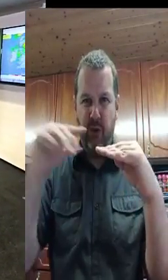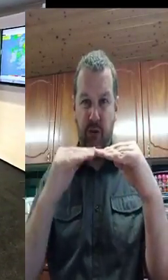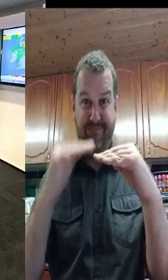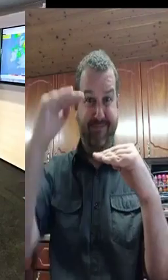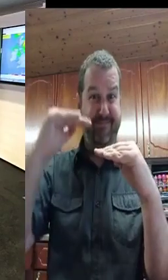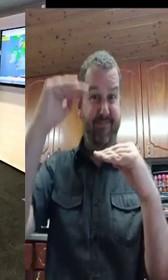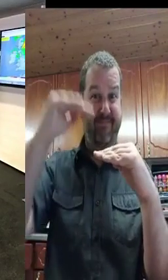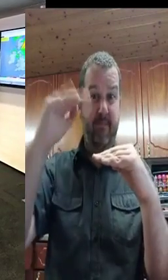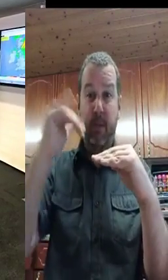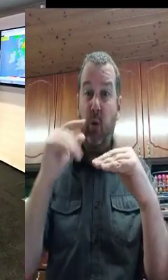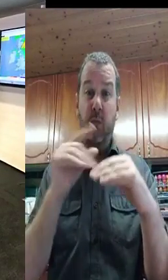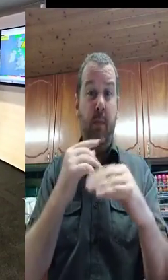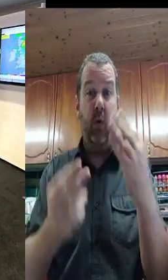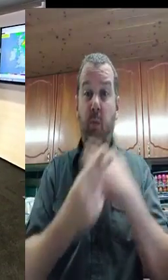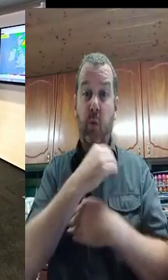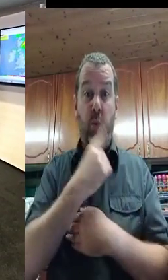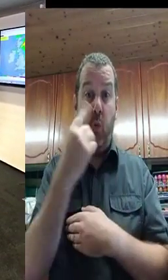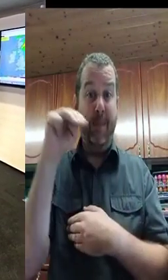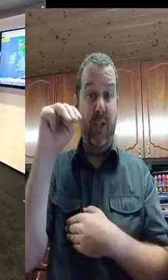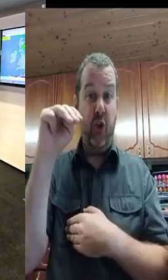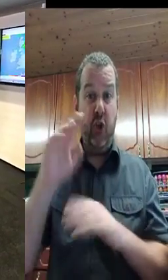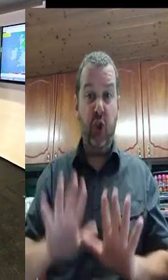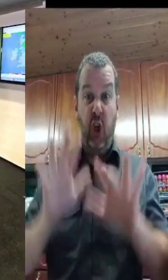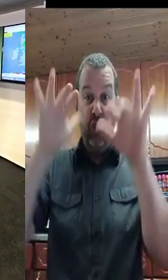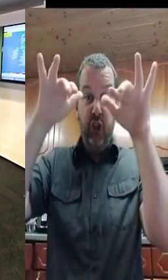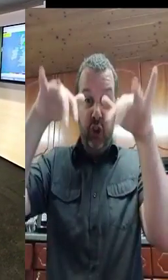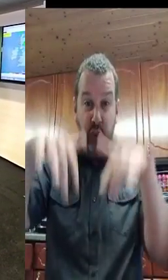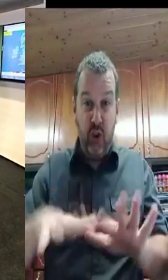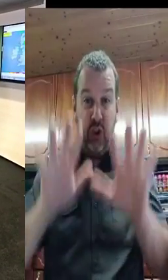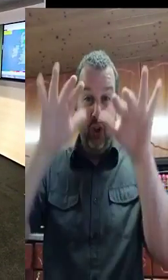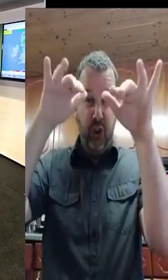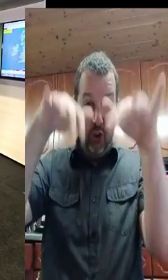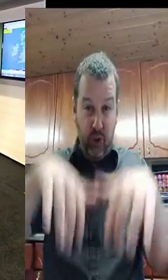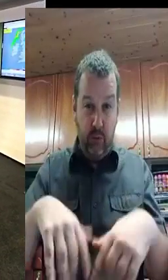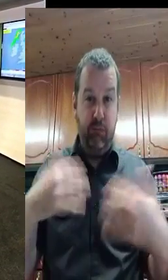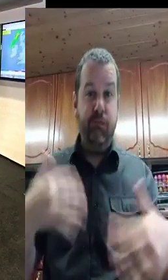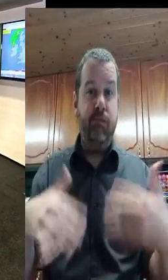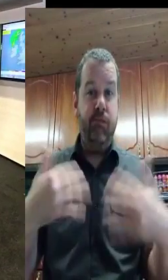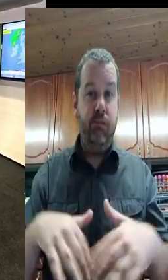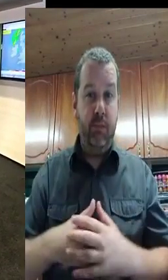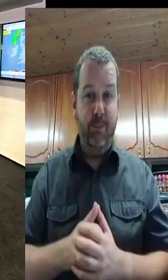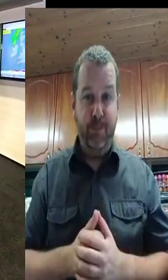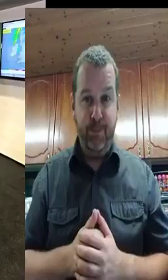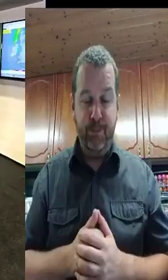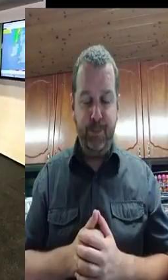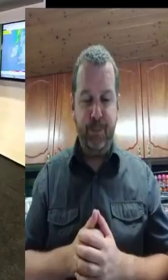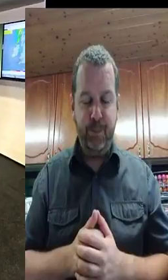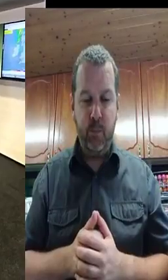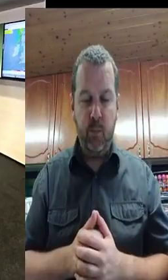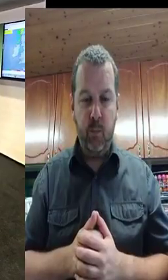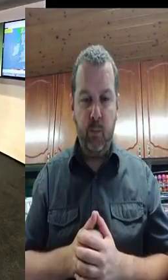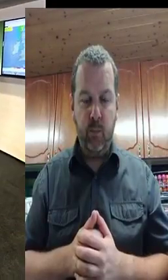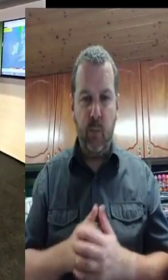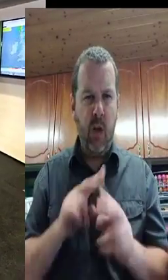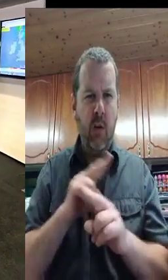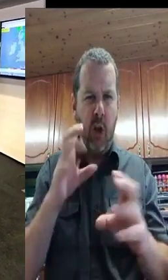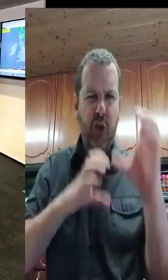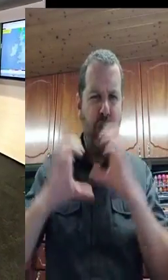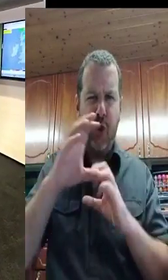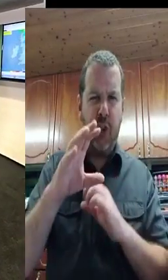Cork, Waterford, Wexford, and also in the northeast, County Laugue.